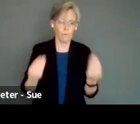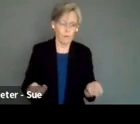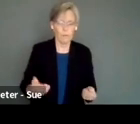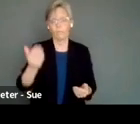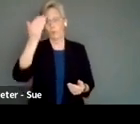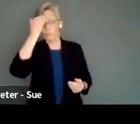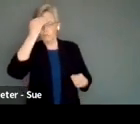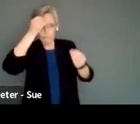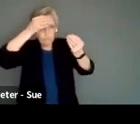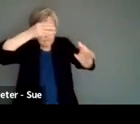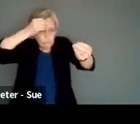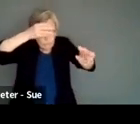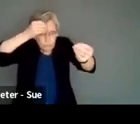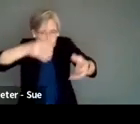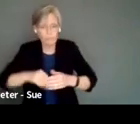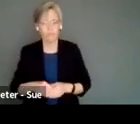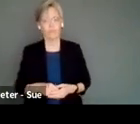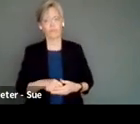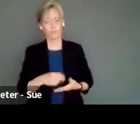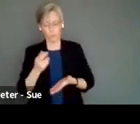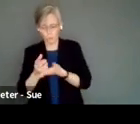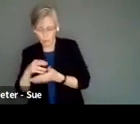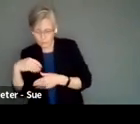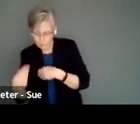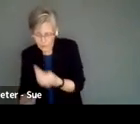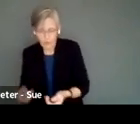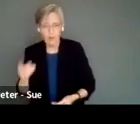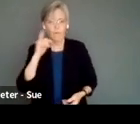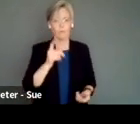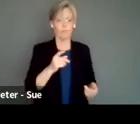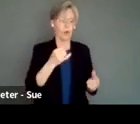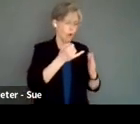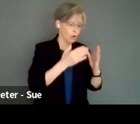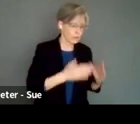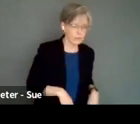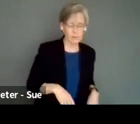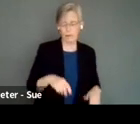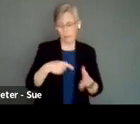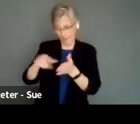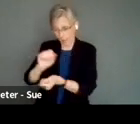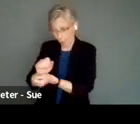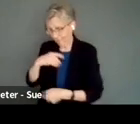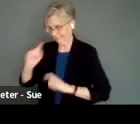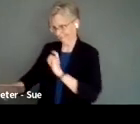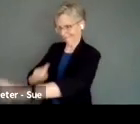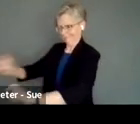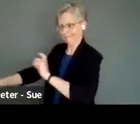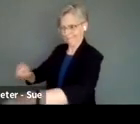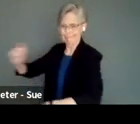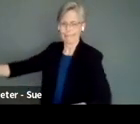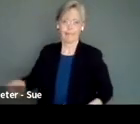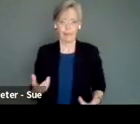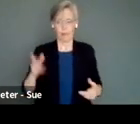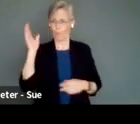sharing and resources for the sector resources for artists. We give paid work to a ton of people wherever we can. We do presentations